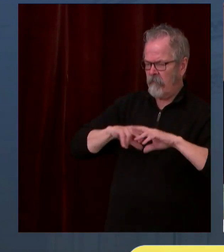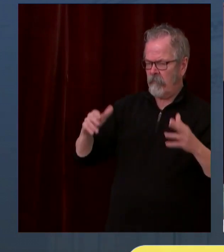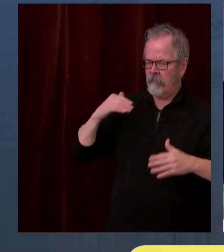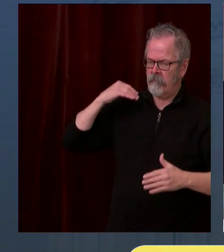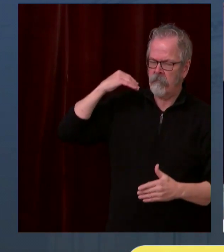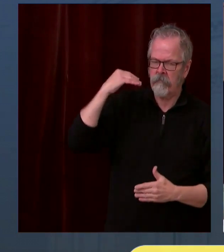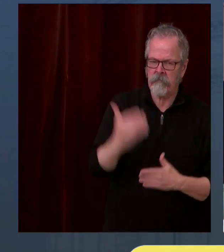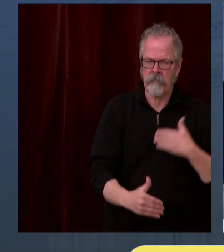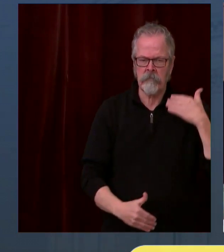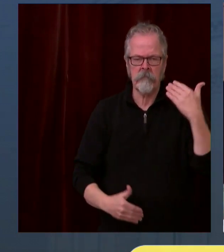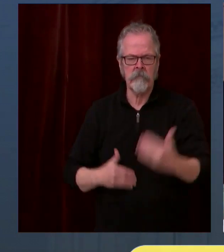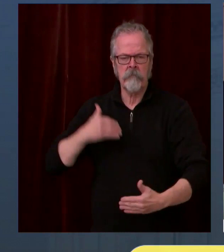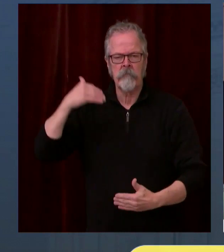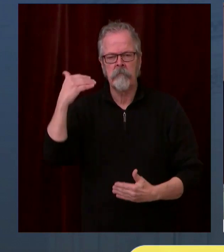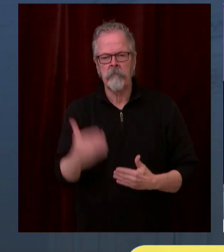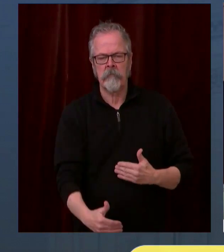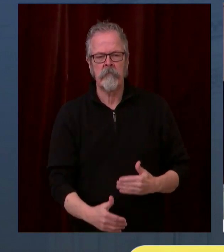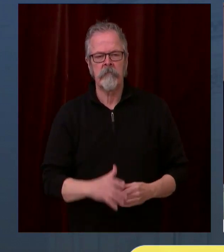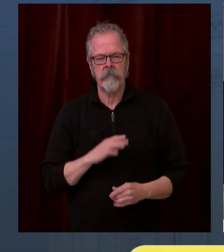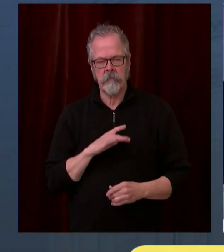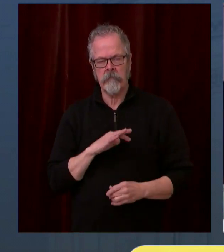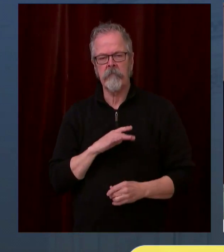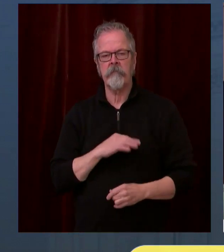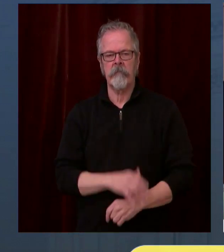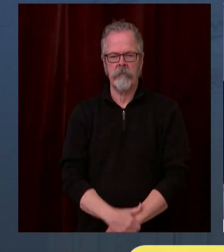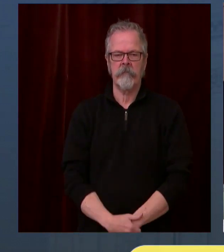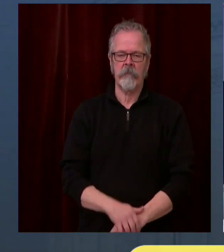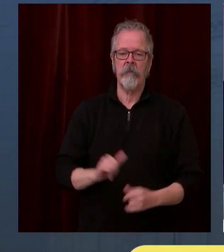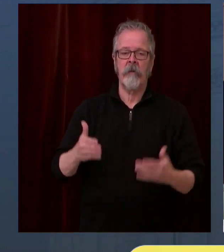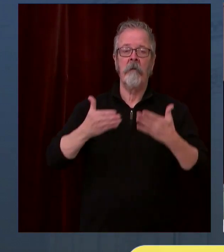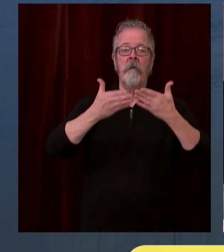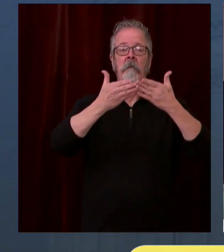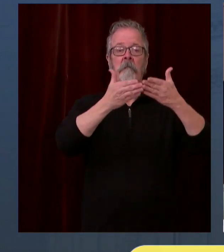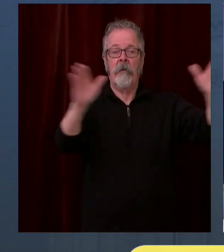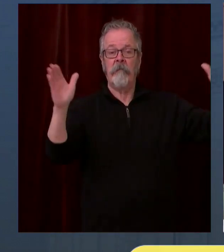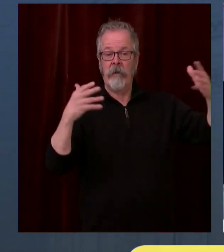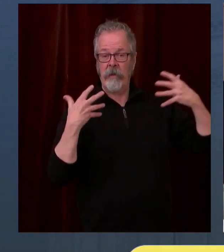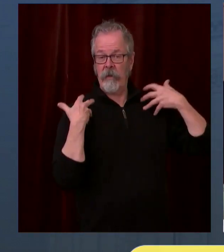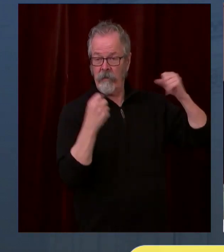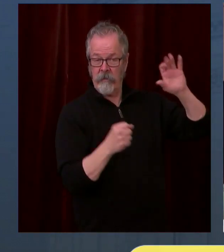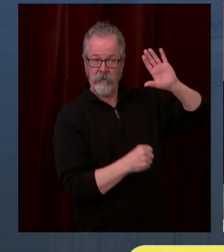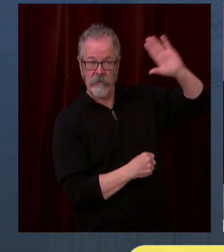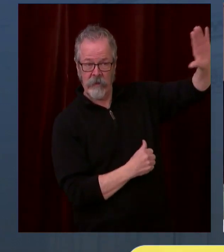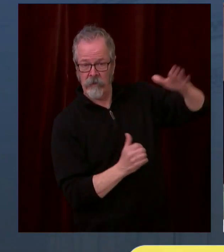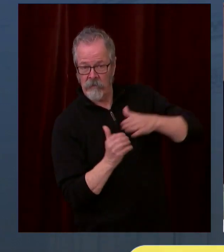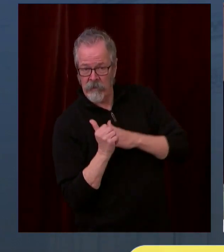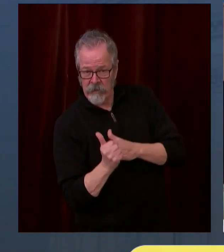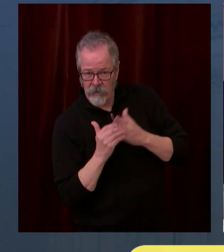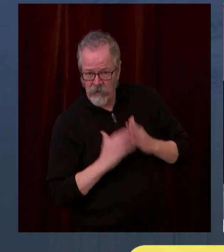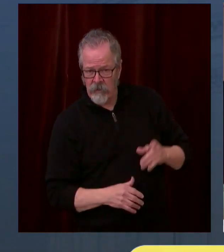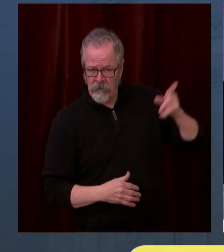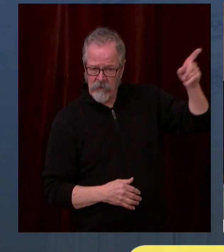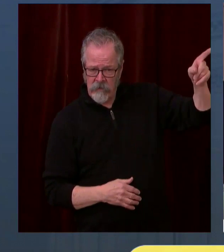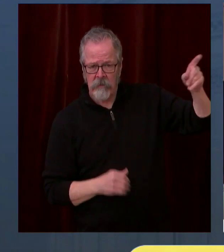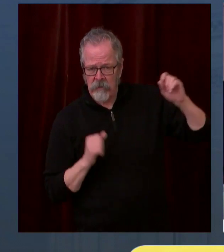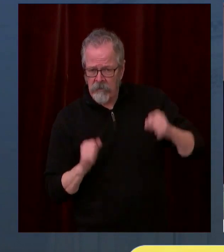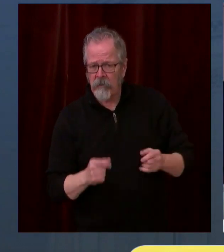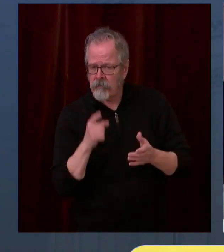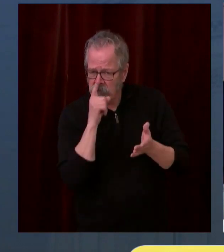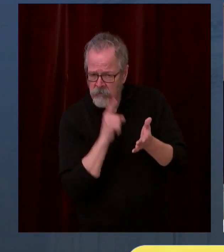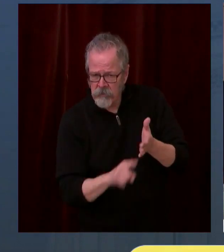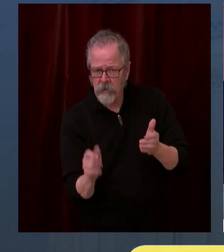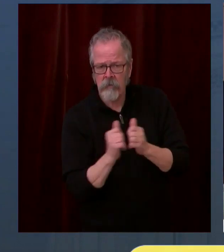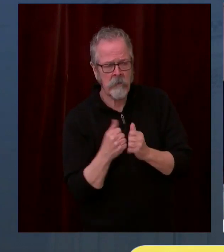support our public health leaders to make sure that efforts are flawless with distributing vaccine